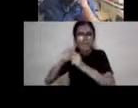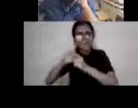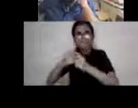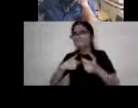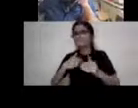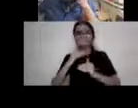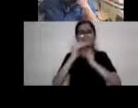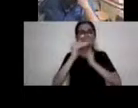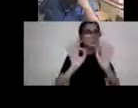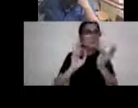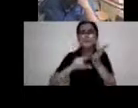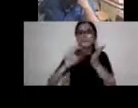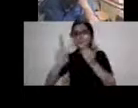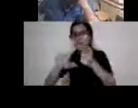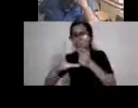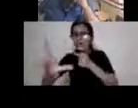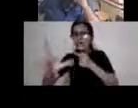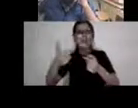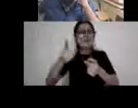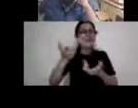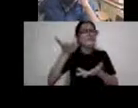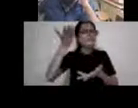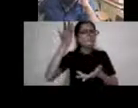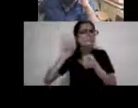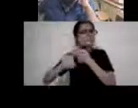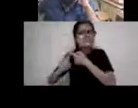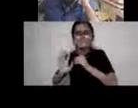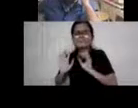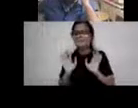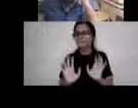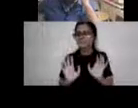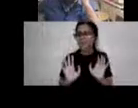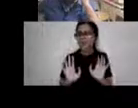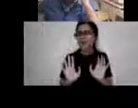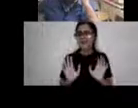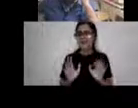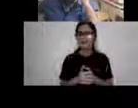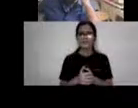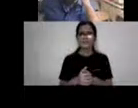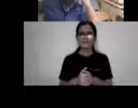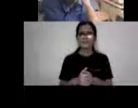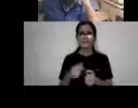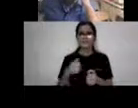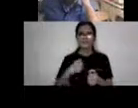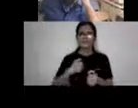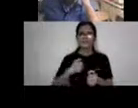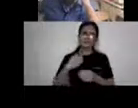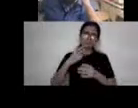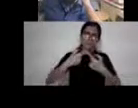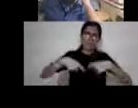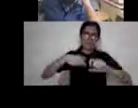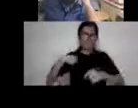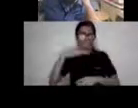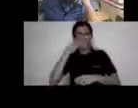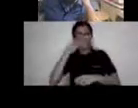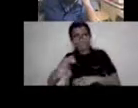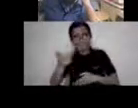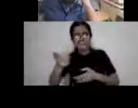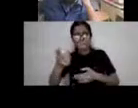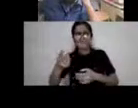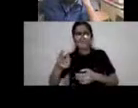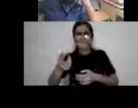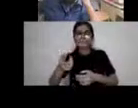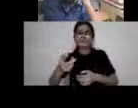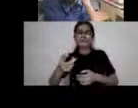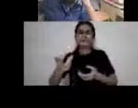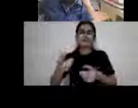novel and 18th century fiction. Um, and, uh, I went to a conference of children of deaf adults